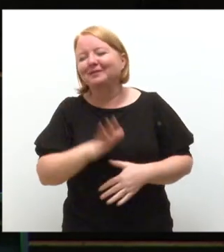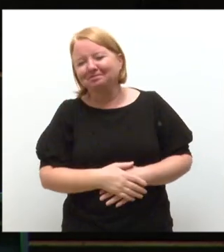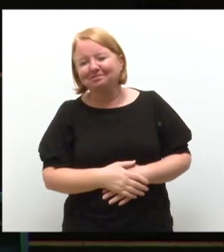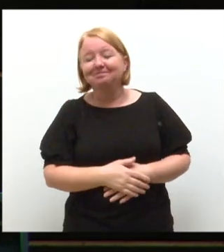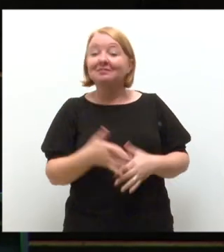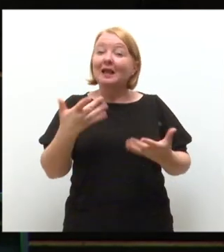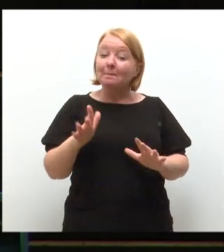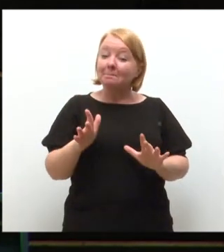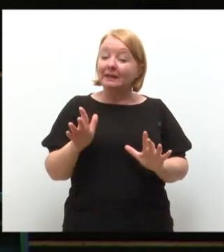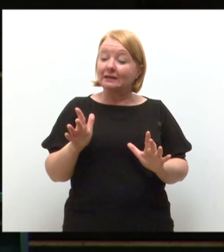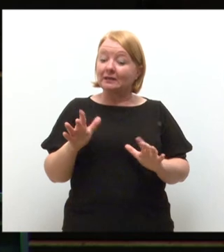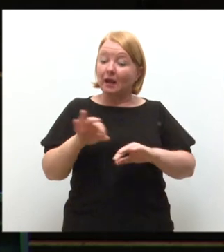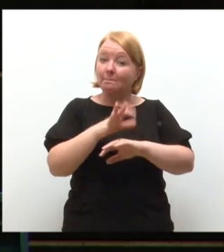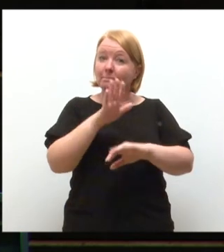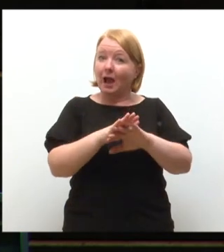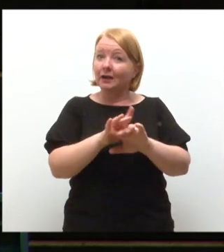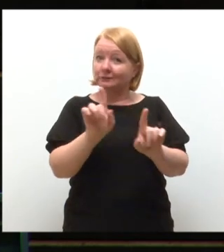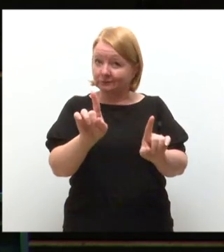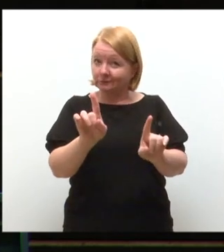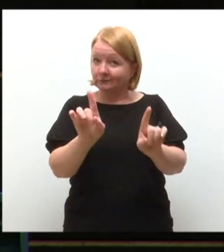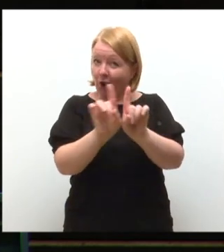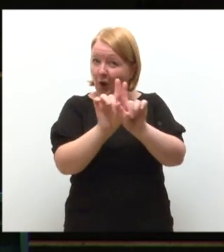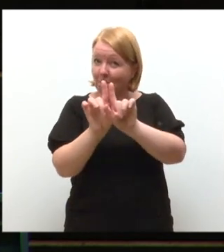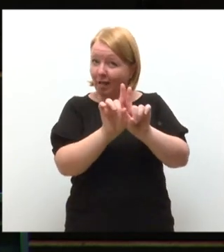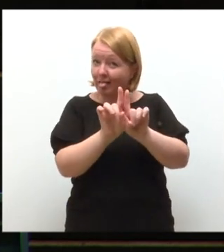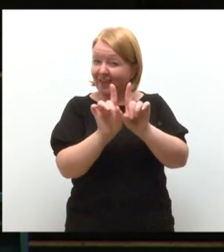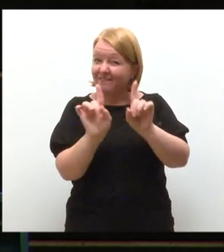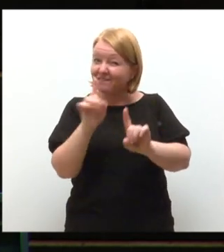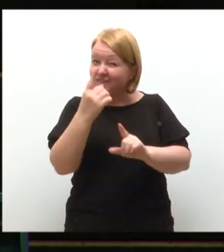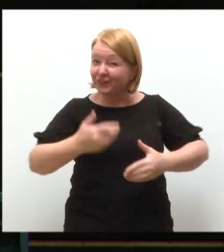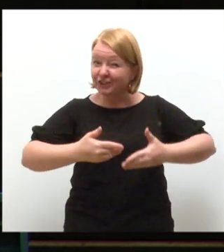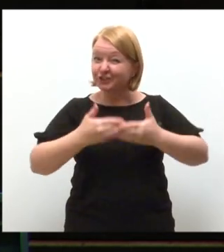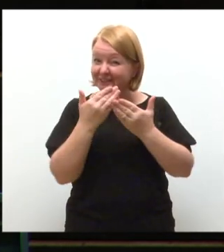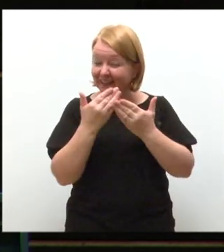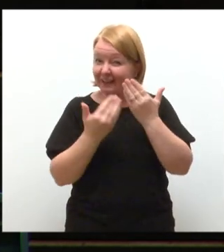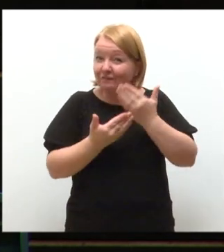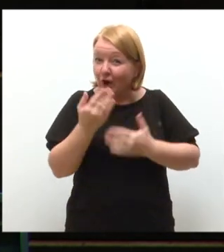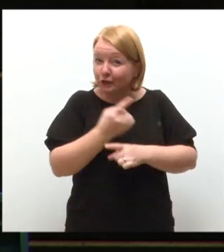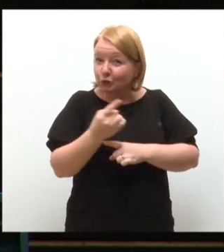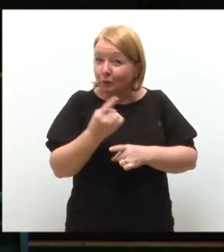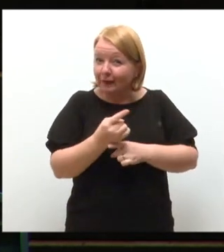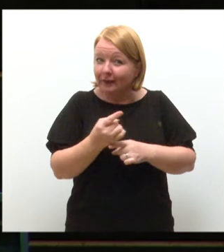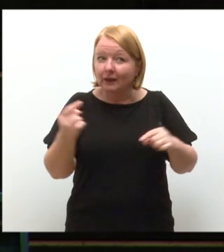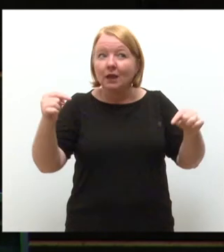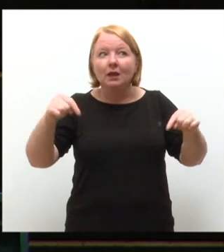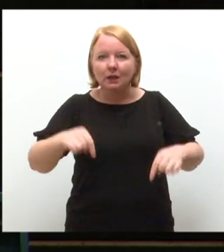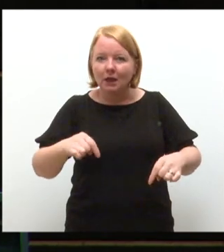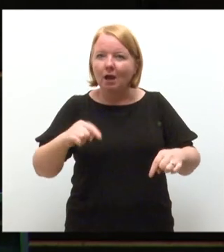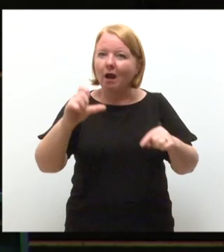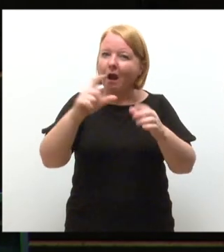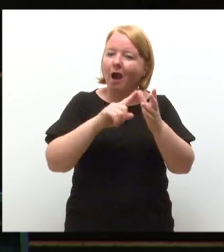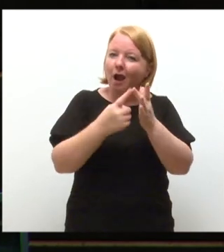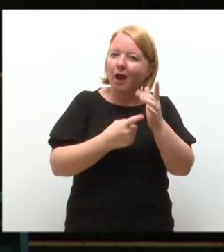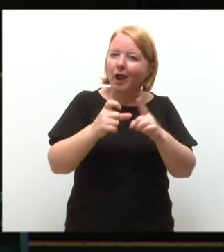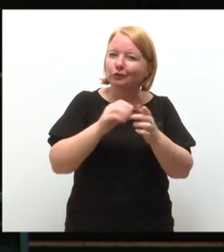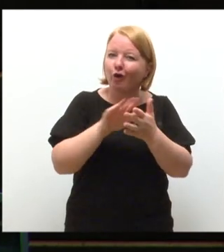couples who have met, wait for it, the very first day of Freshers' Week, here in the Caird Hall.